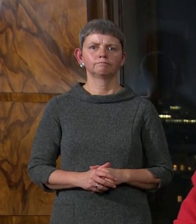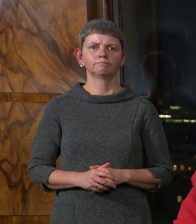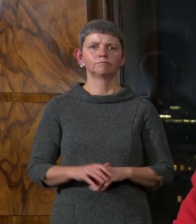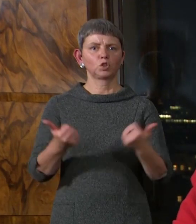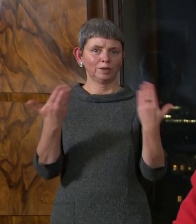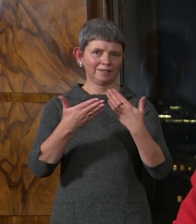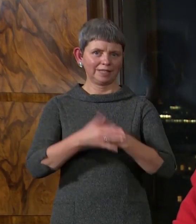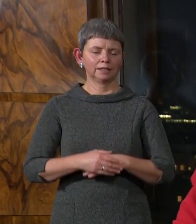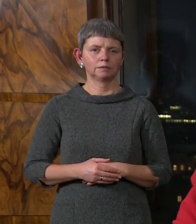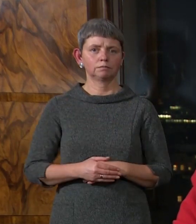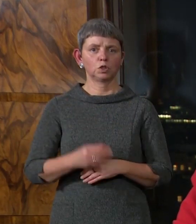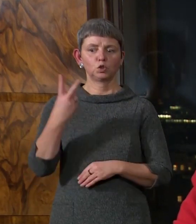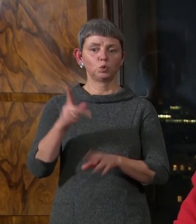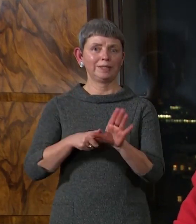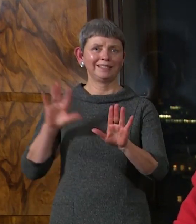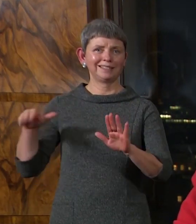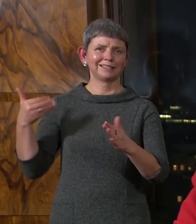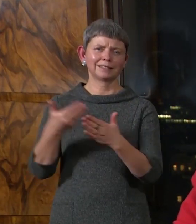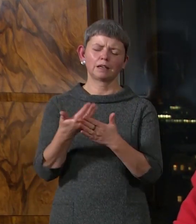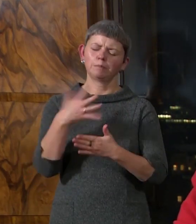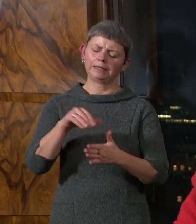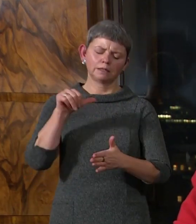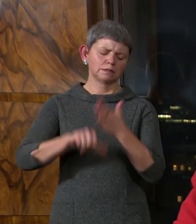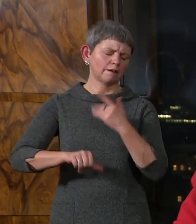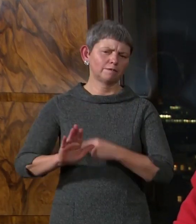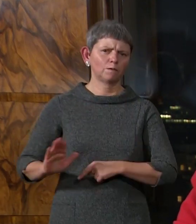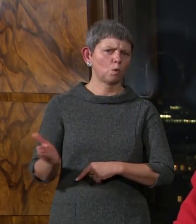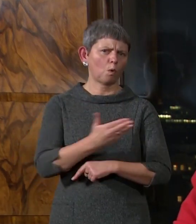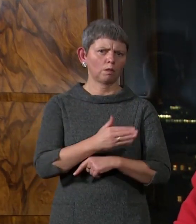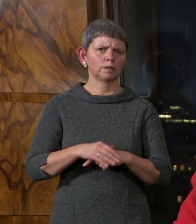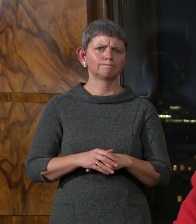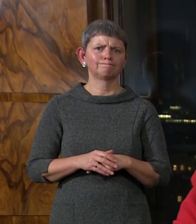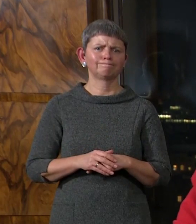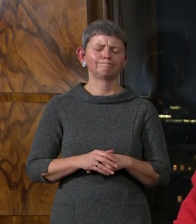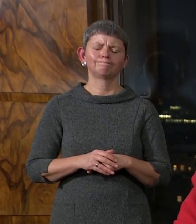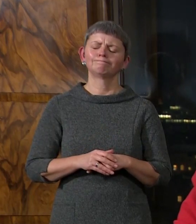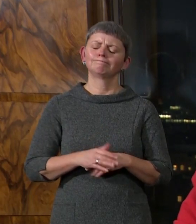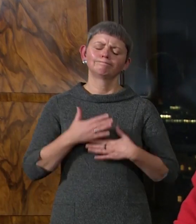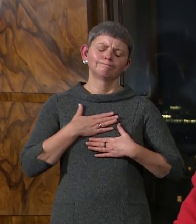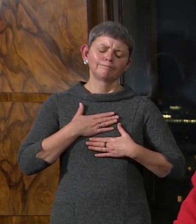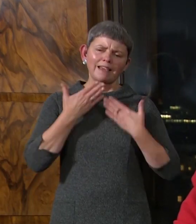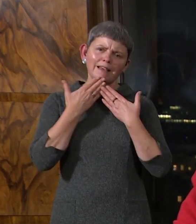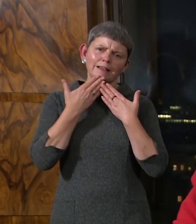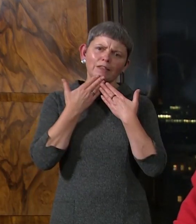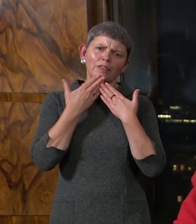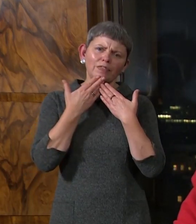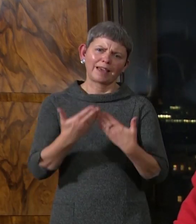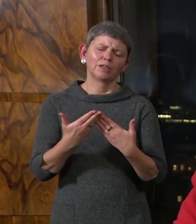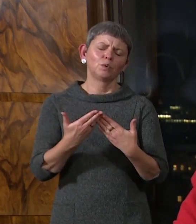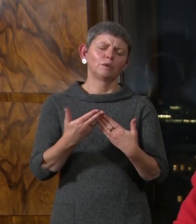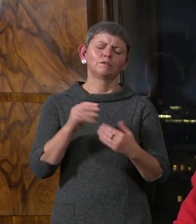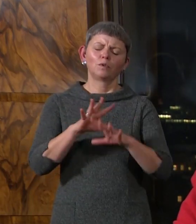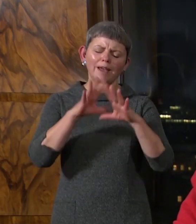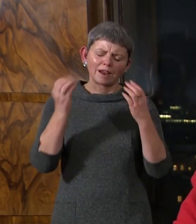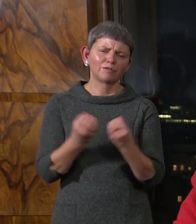Good evening. The last two years have been the toughest most of us can remember. I can never thank you enough for the